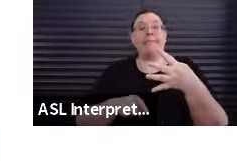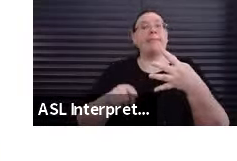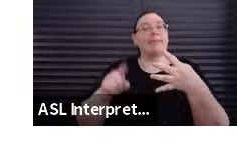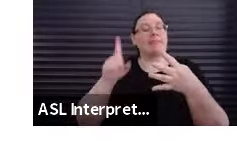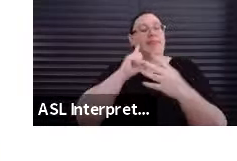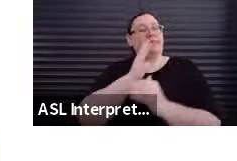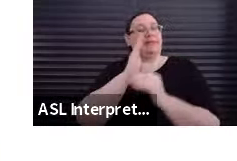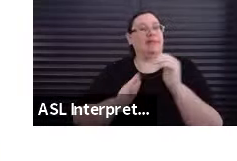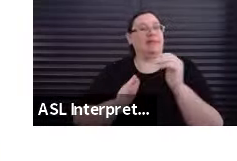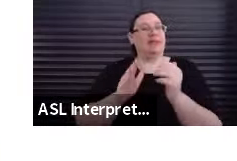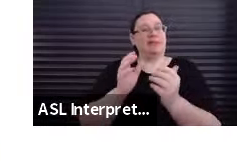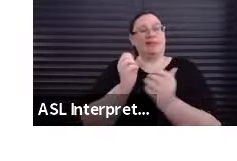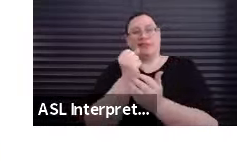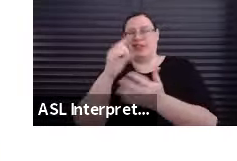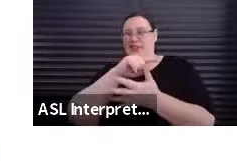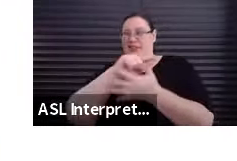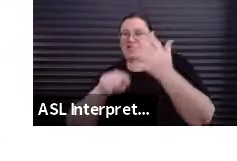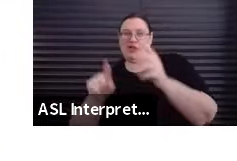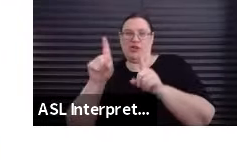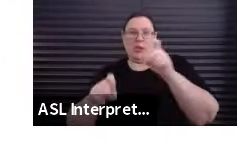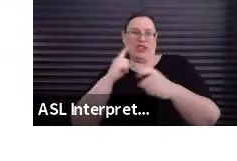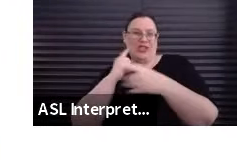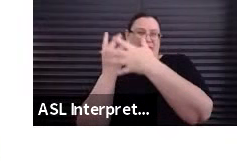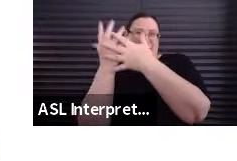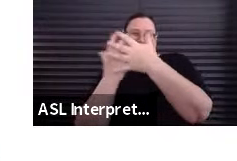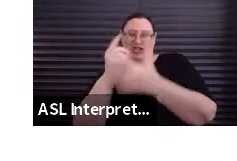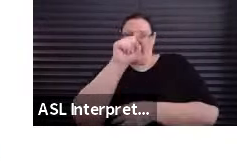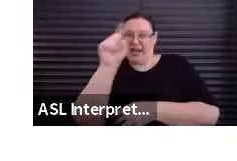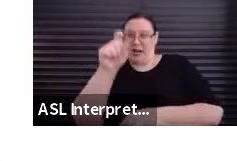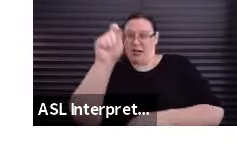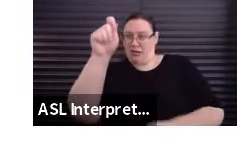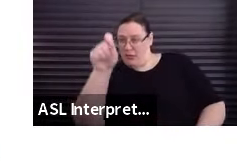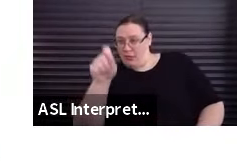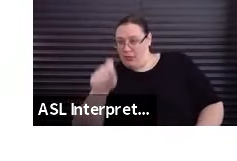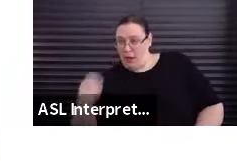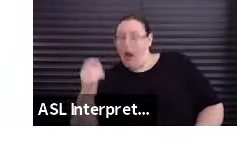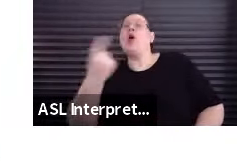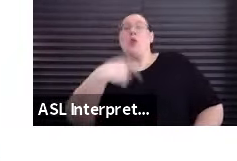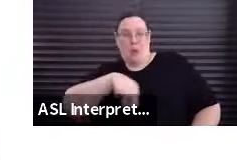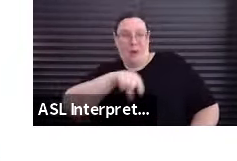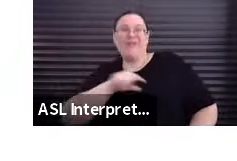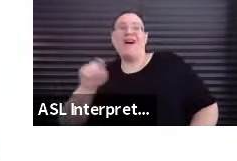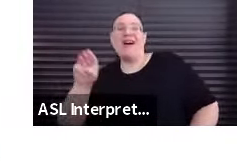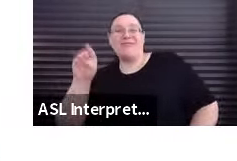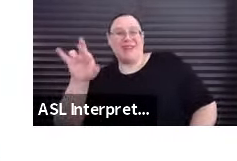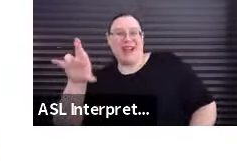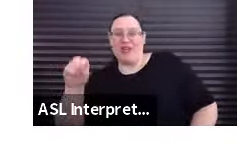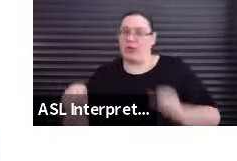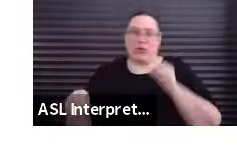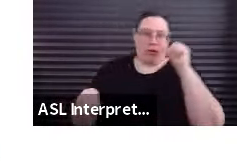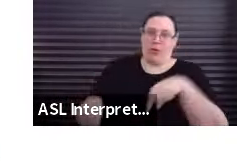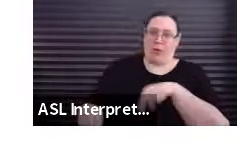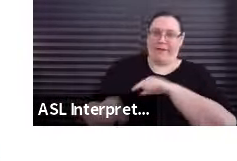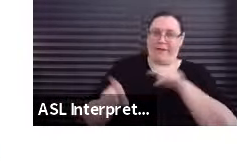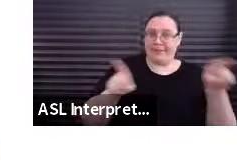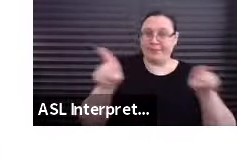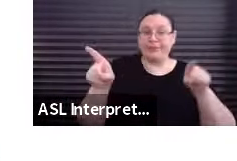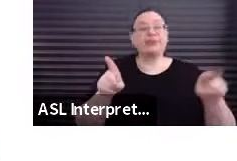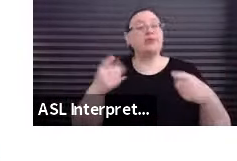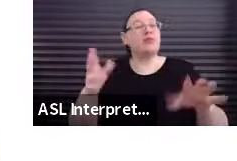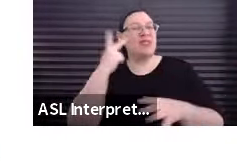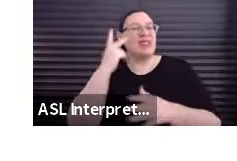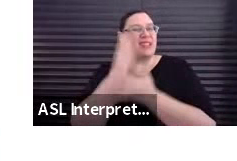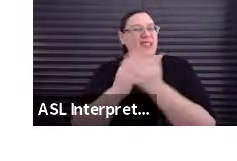of screening questions to determine if the project qualifies for the micro. And now you've seen some of the qualifications,